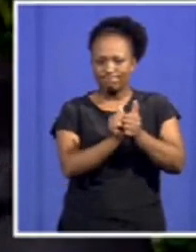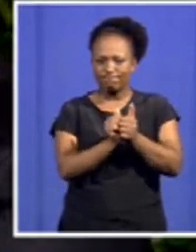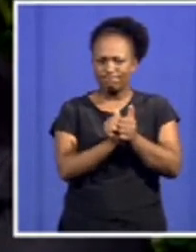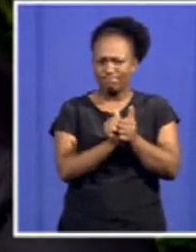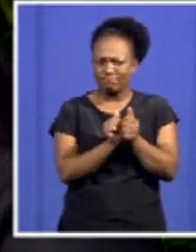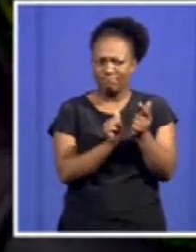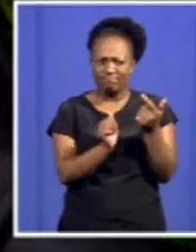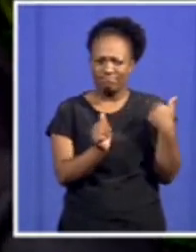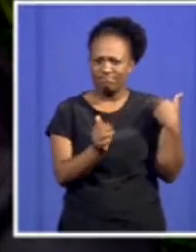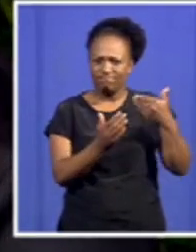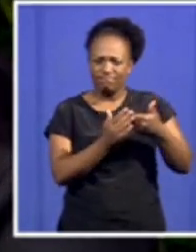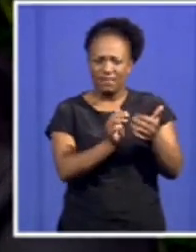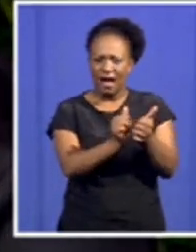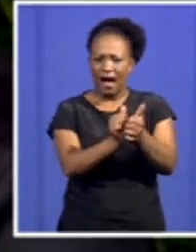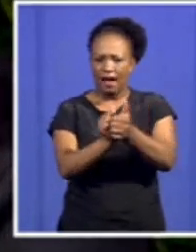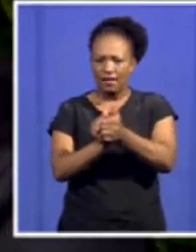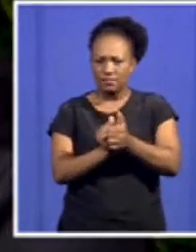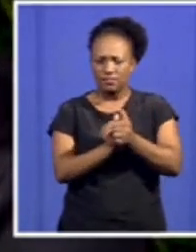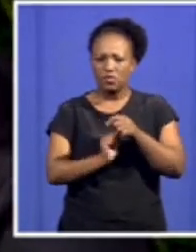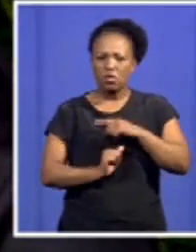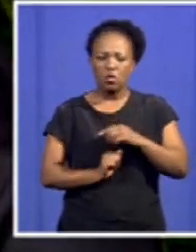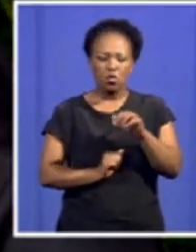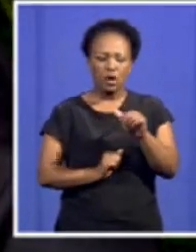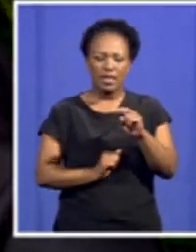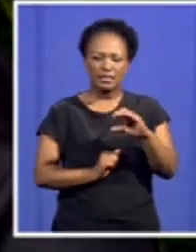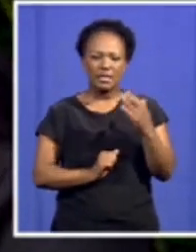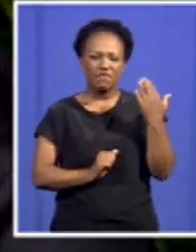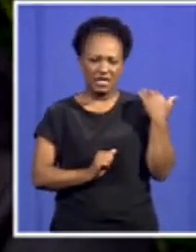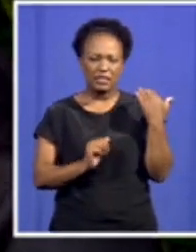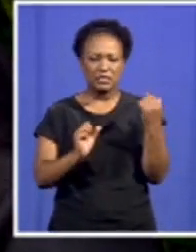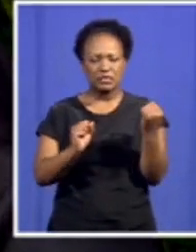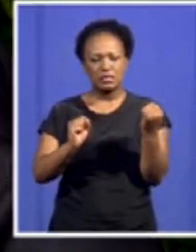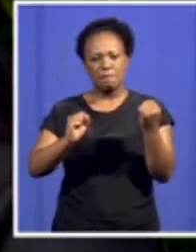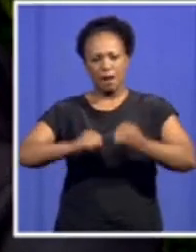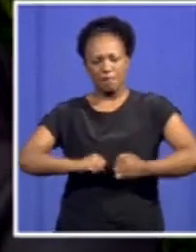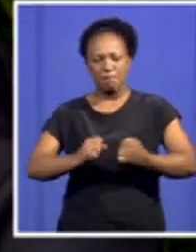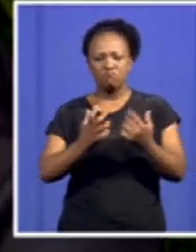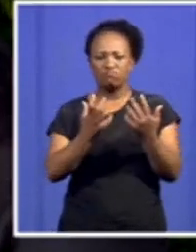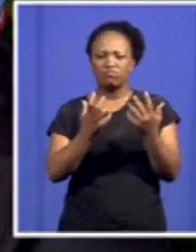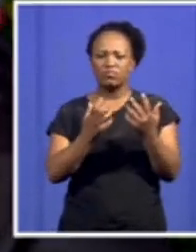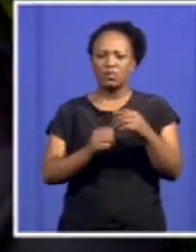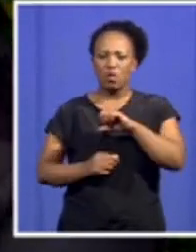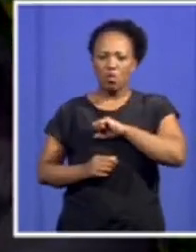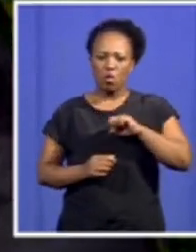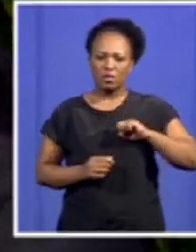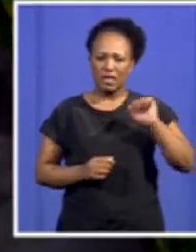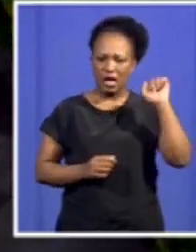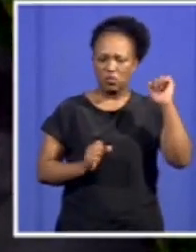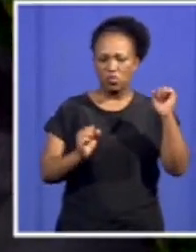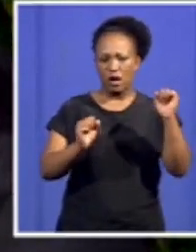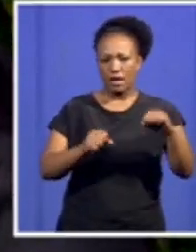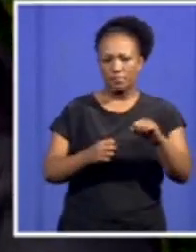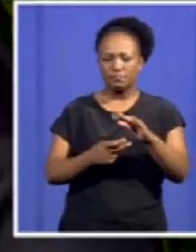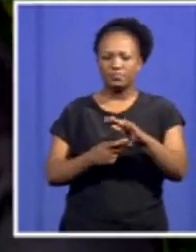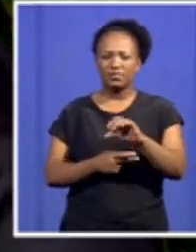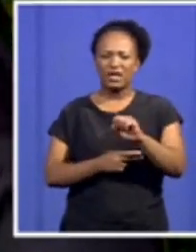because the ANC agreed on reconfiguration, because that was agreed, SACP, SACP, Sanko. Taking from that,